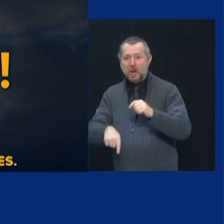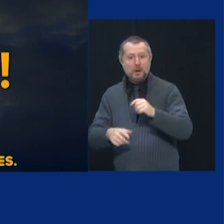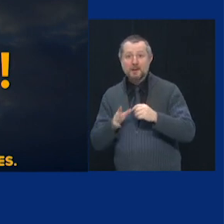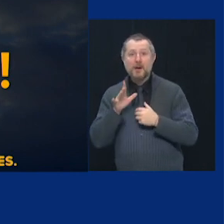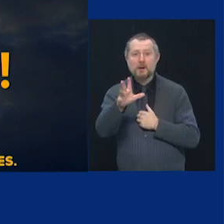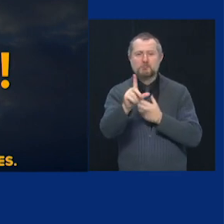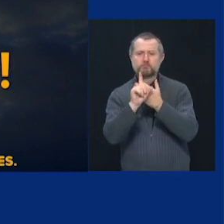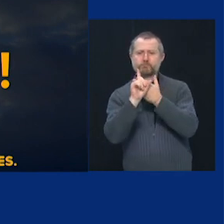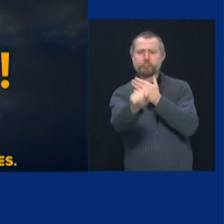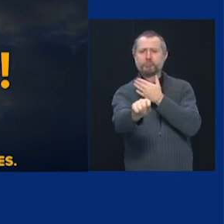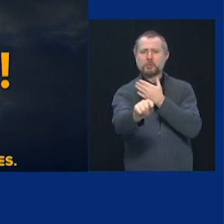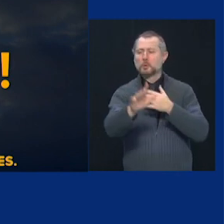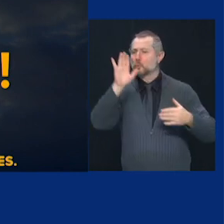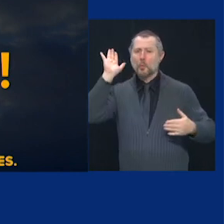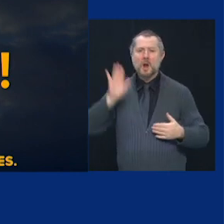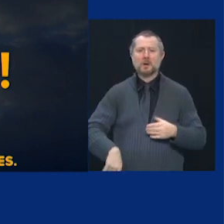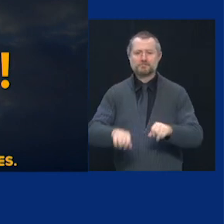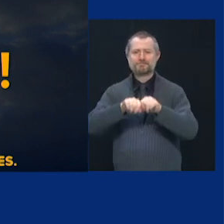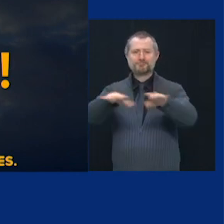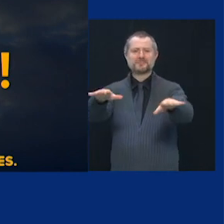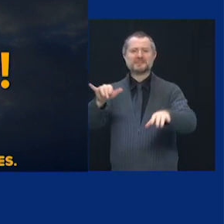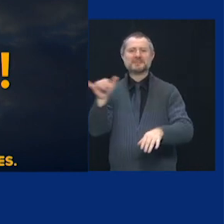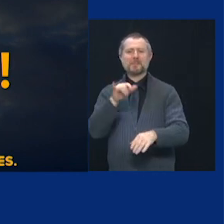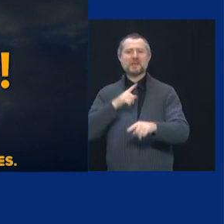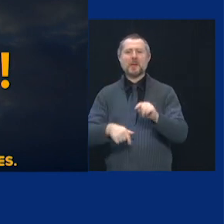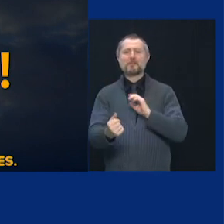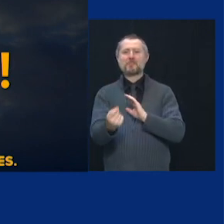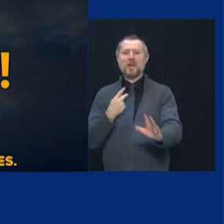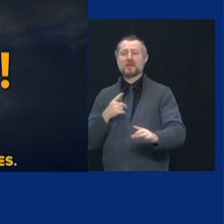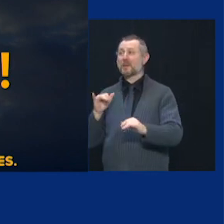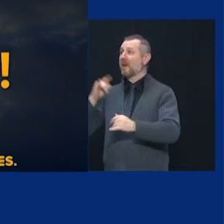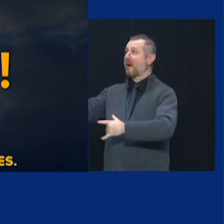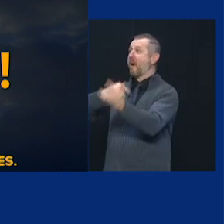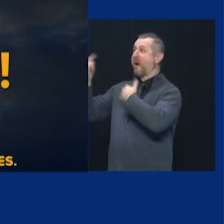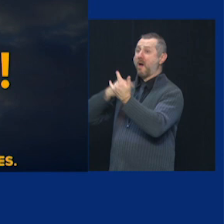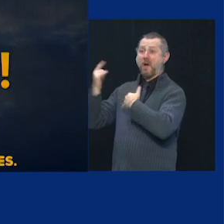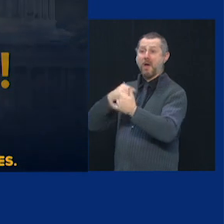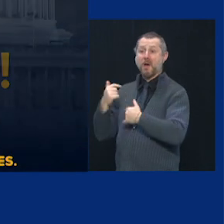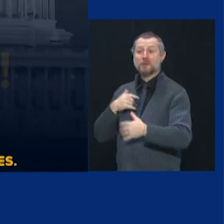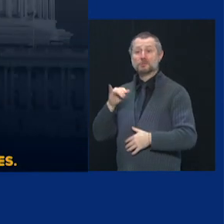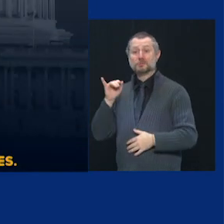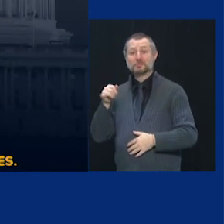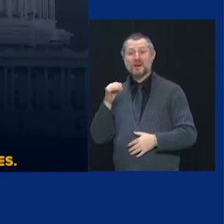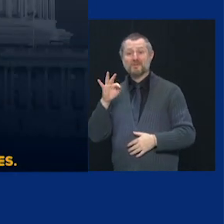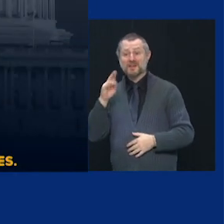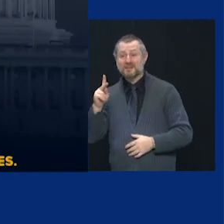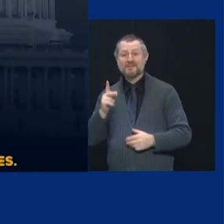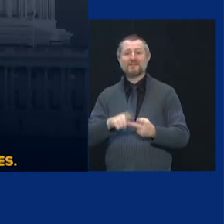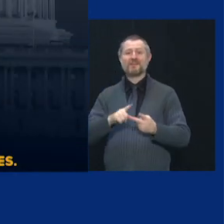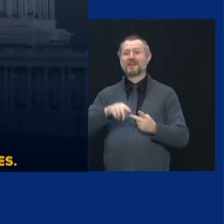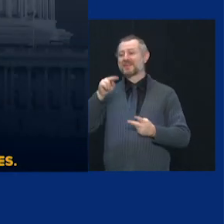in New York, planes landing in JFK and Newark, LaGuardia airports.